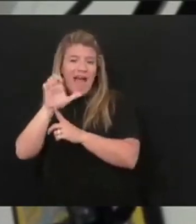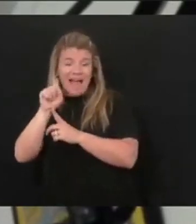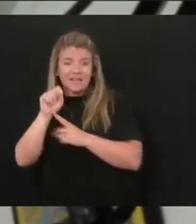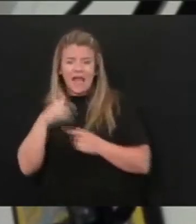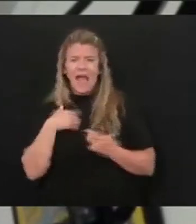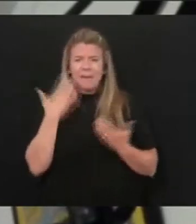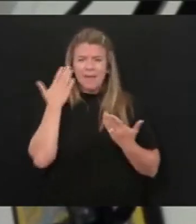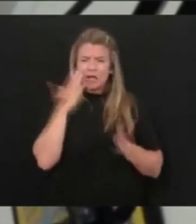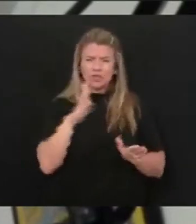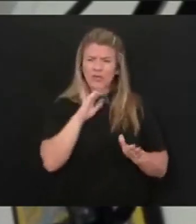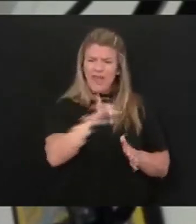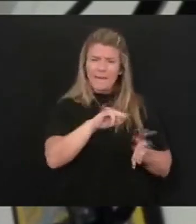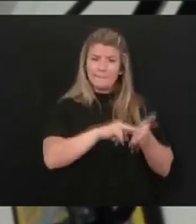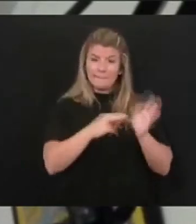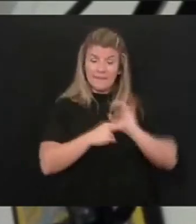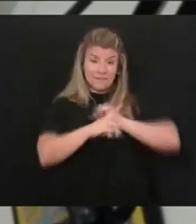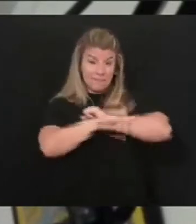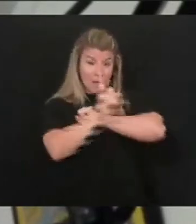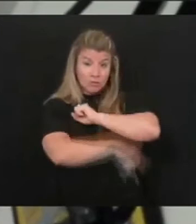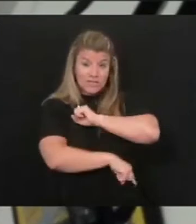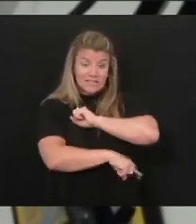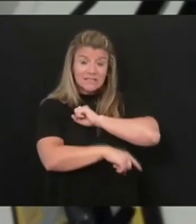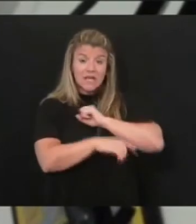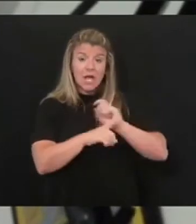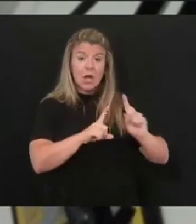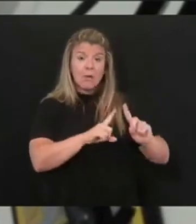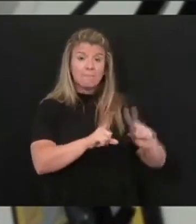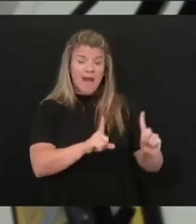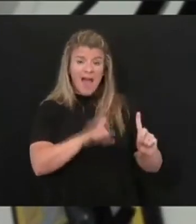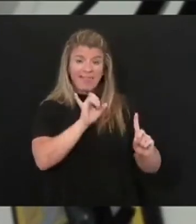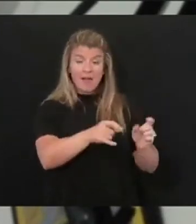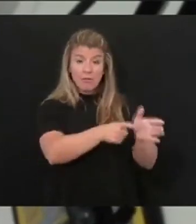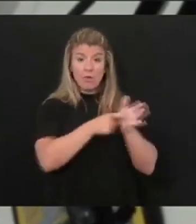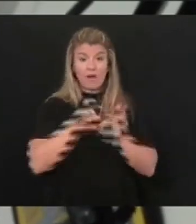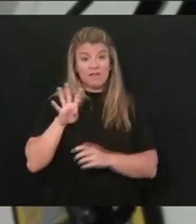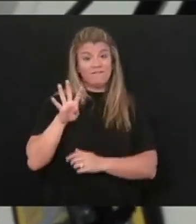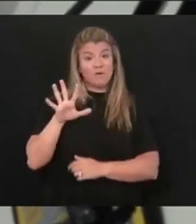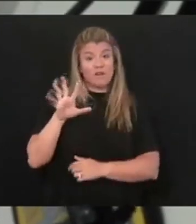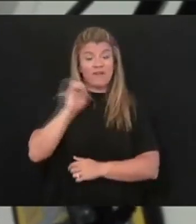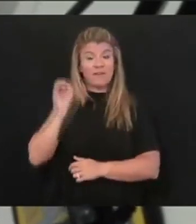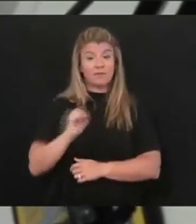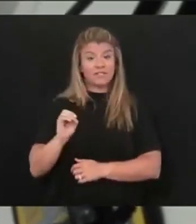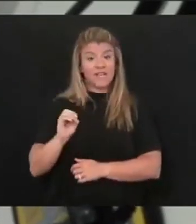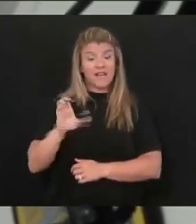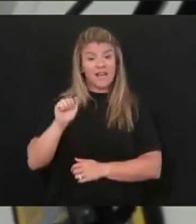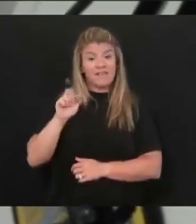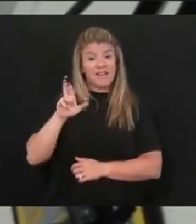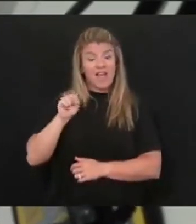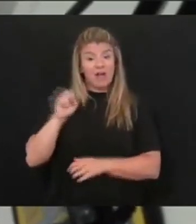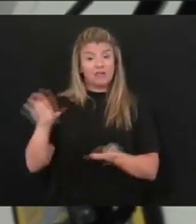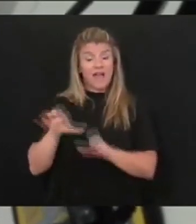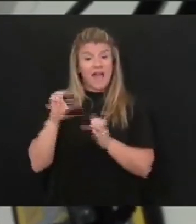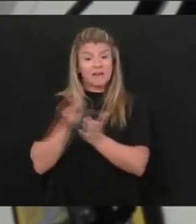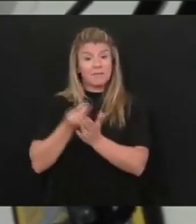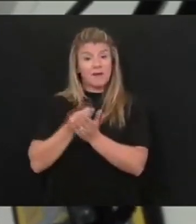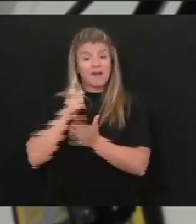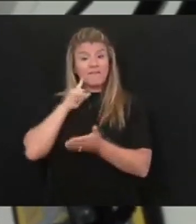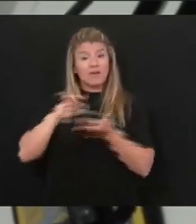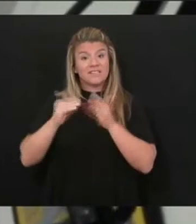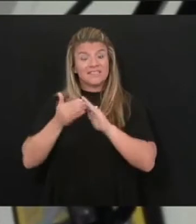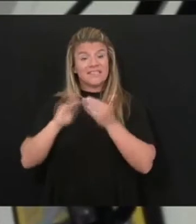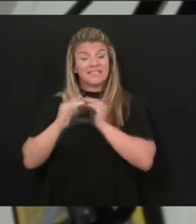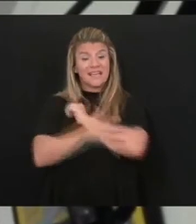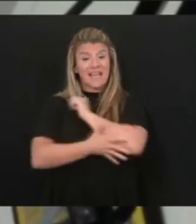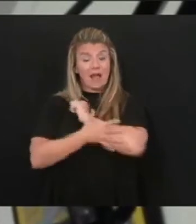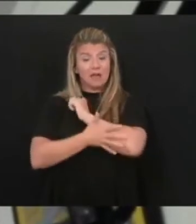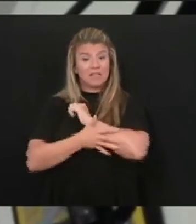far as penalties, but it basically requires the 45% of CARES Act funding for cities and counties to be dispersed